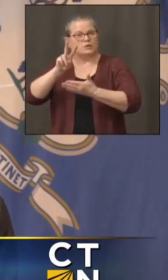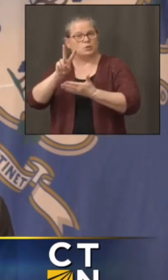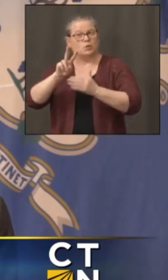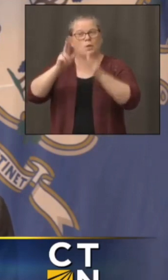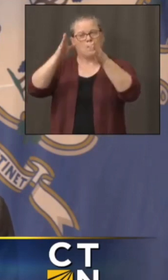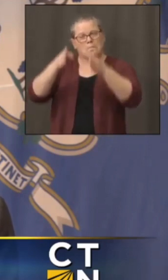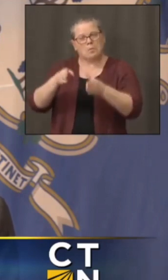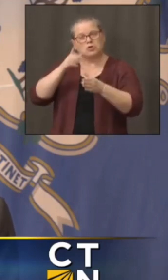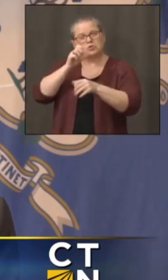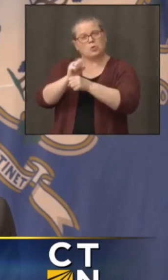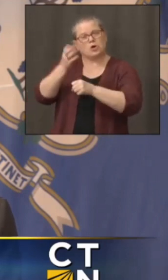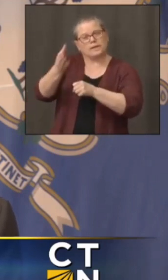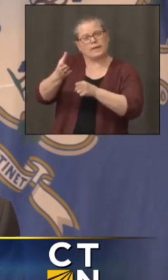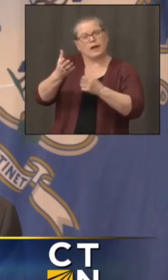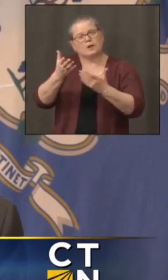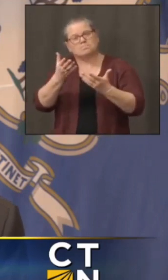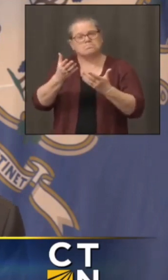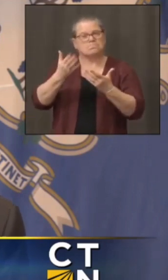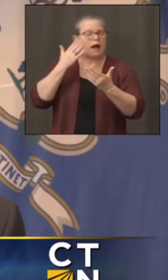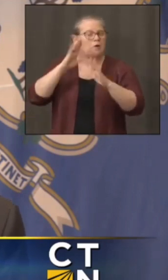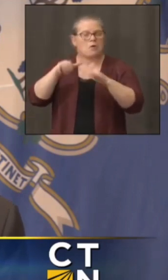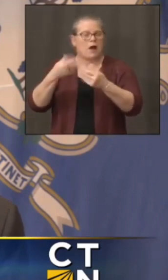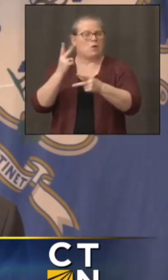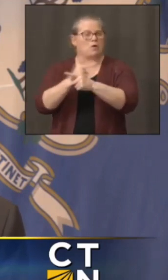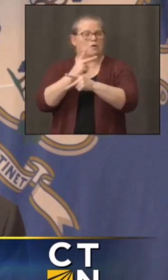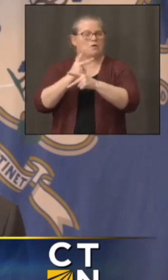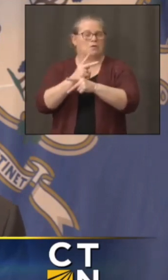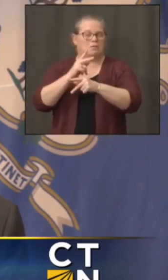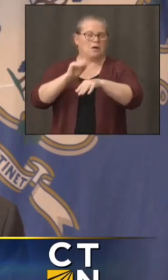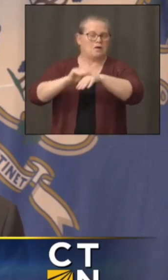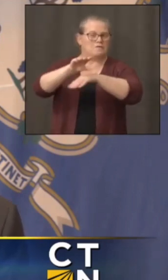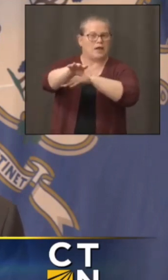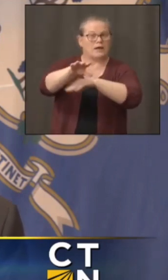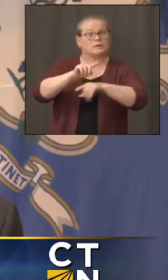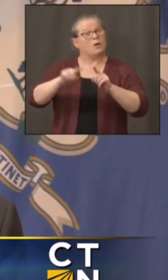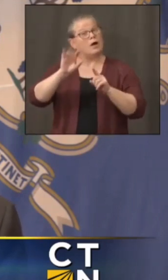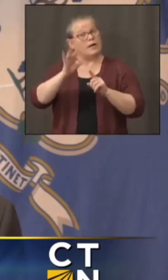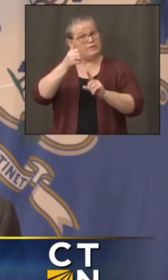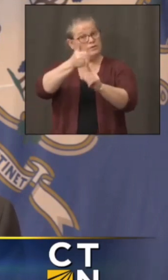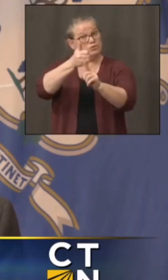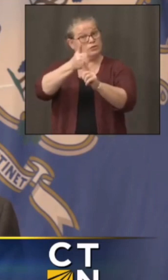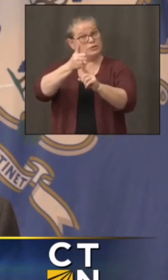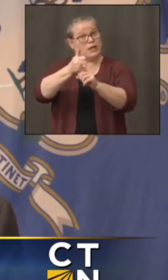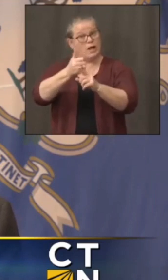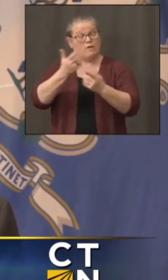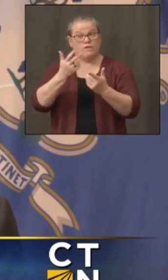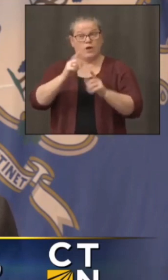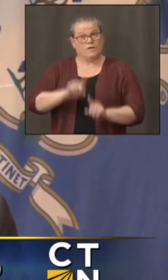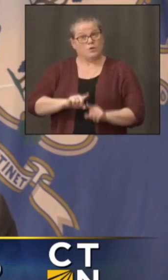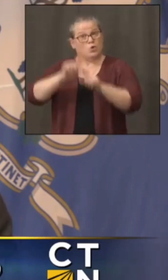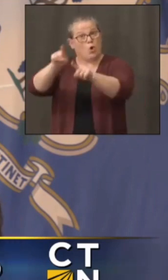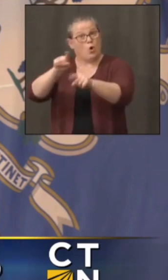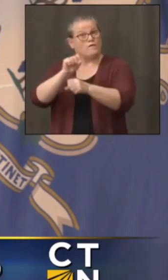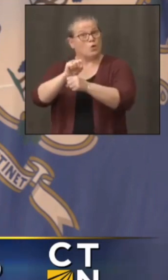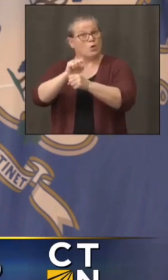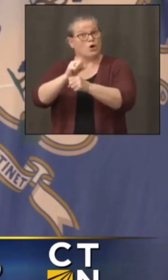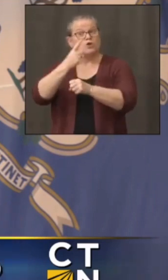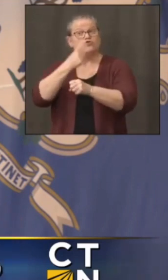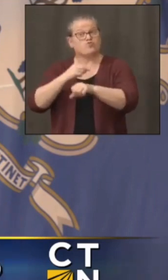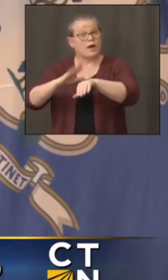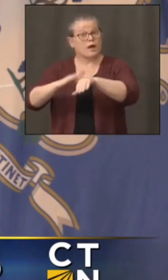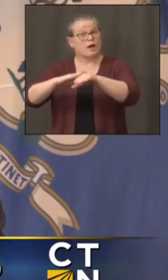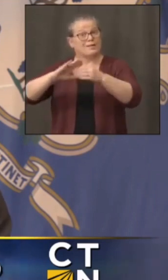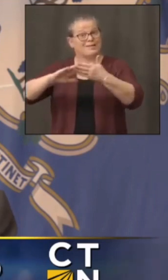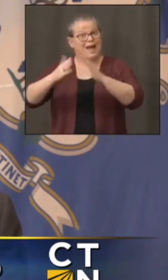saying um if you're in a red alert town even if you're just working there you should be as cautious as anybody that lives there even more so because you have the